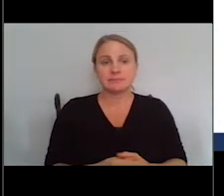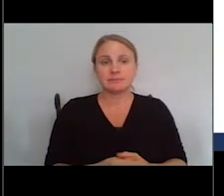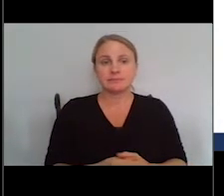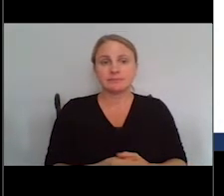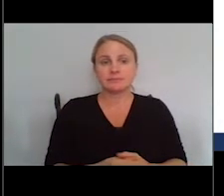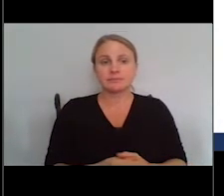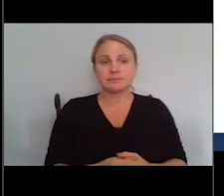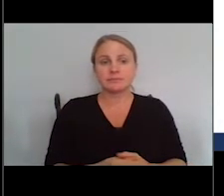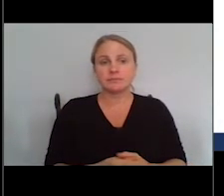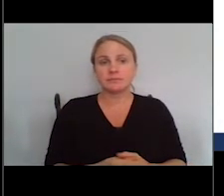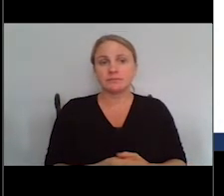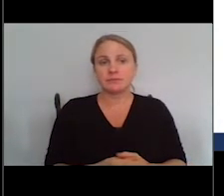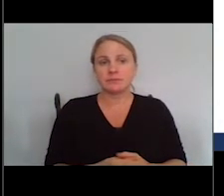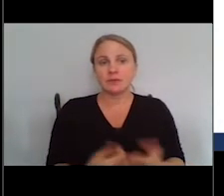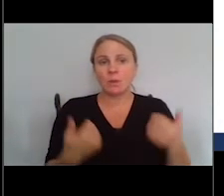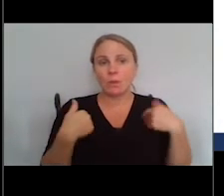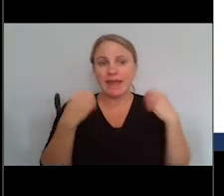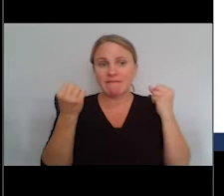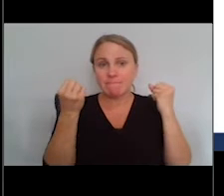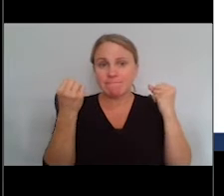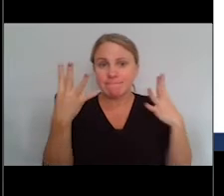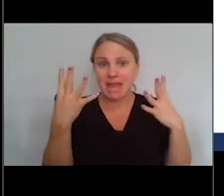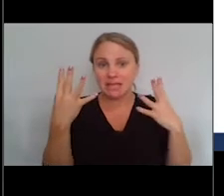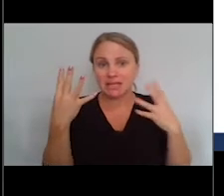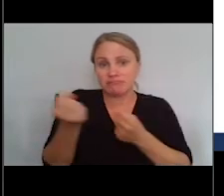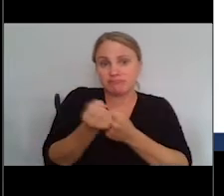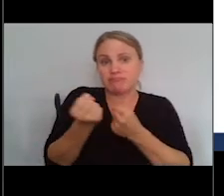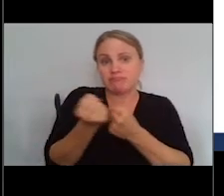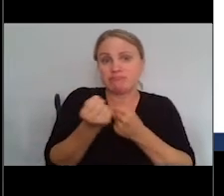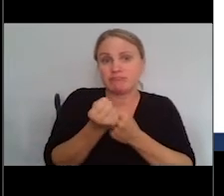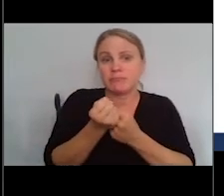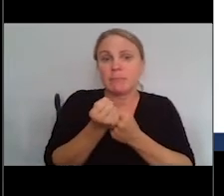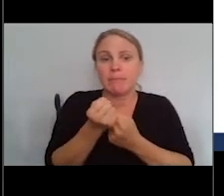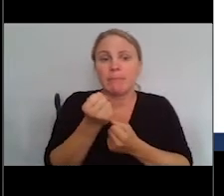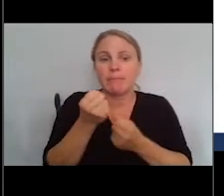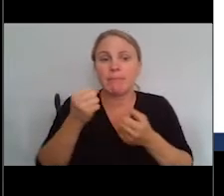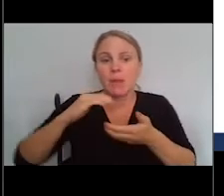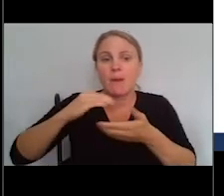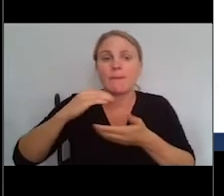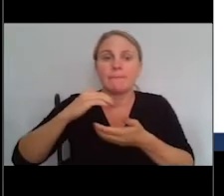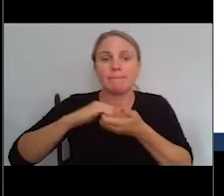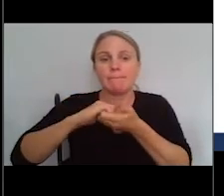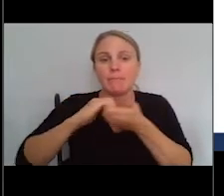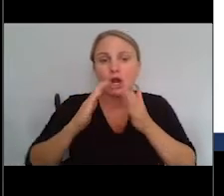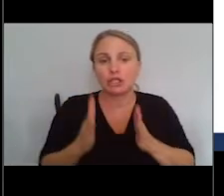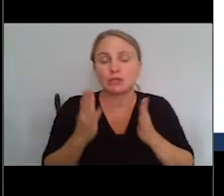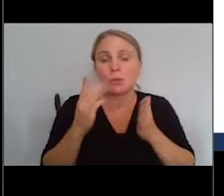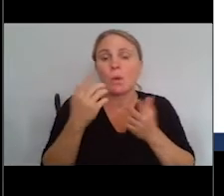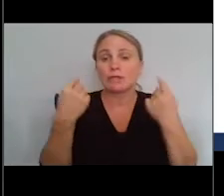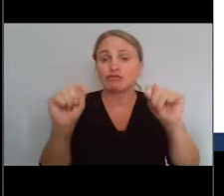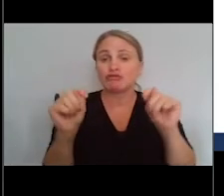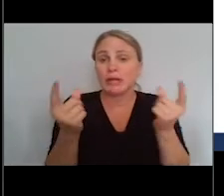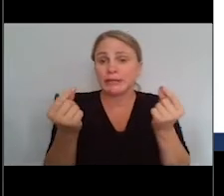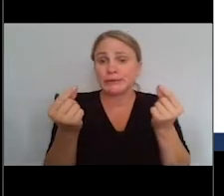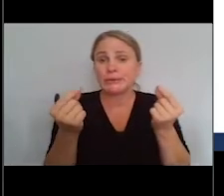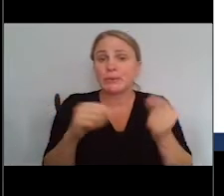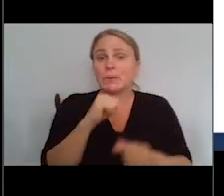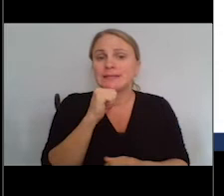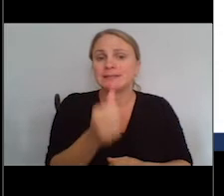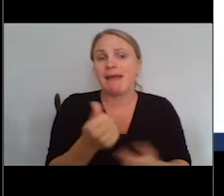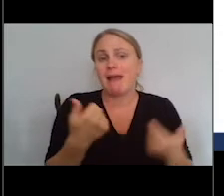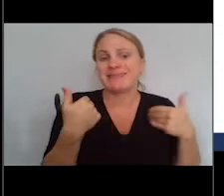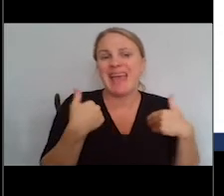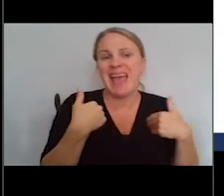We have many alliance partners, and what we try to do in our alliances is not necessarily to have